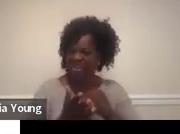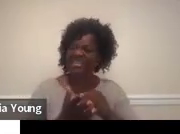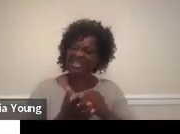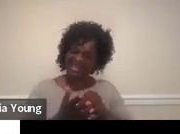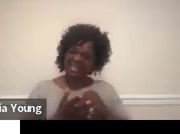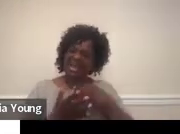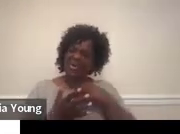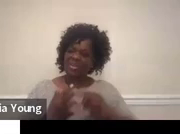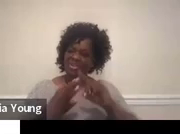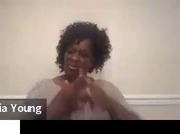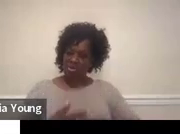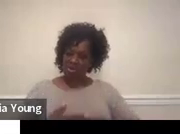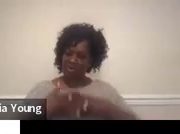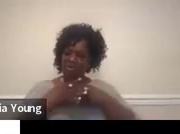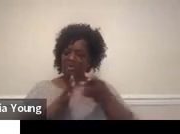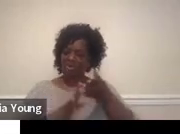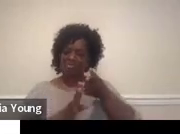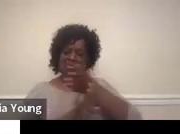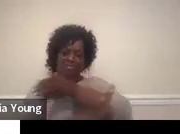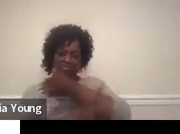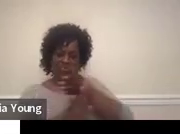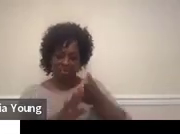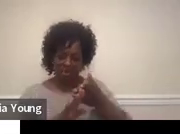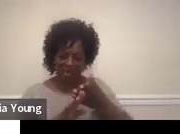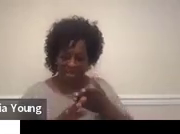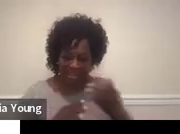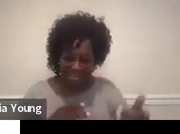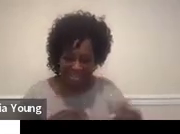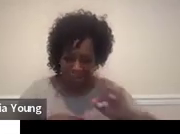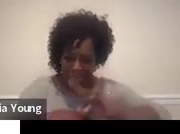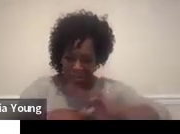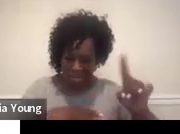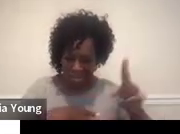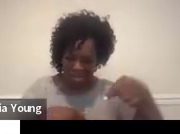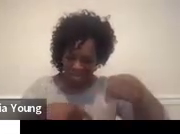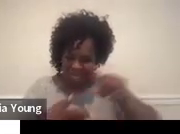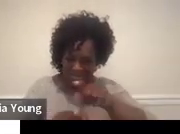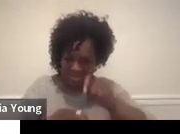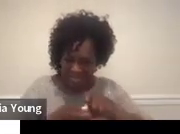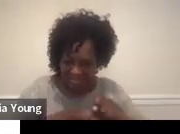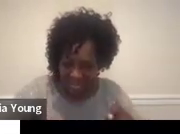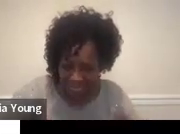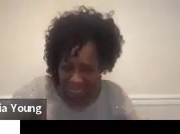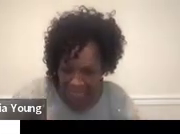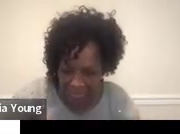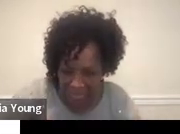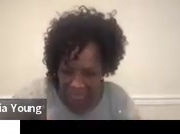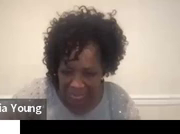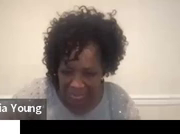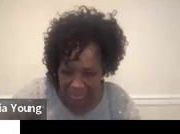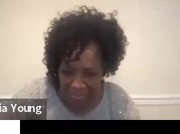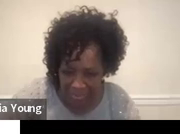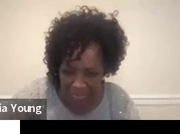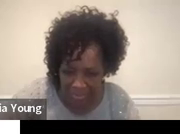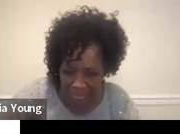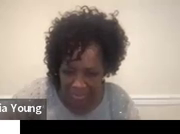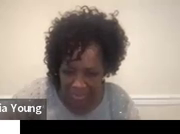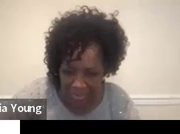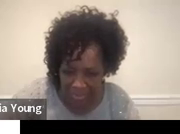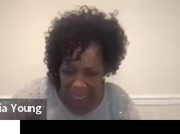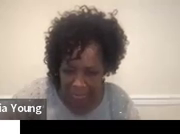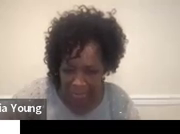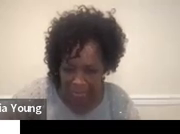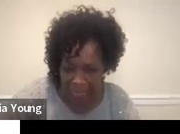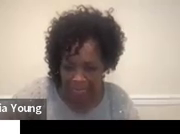this one rather than going to 1 o'clock on this little circle. But that's all right. So student focus planning on the IEP